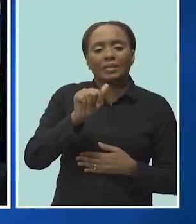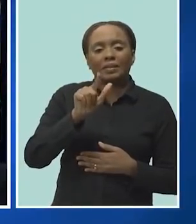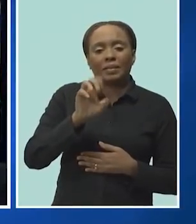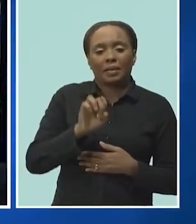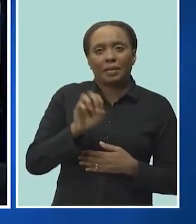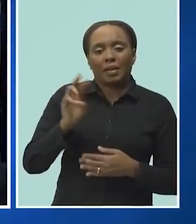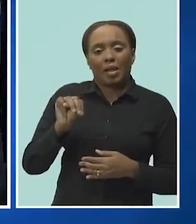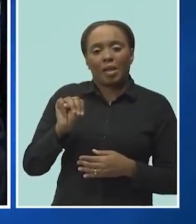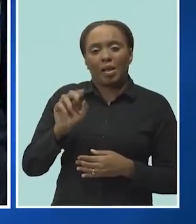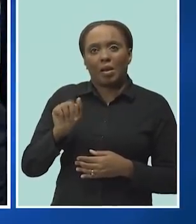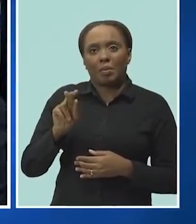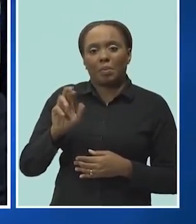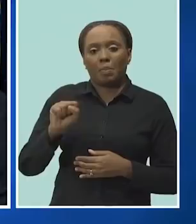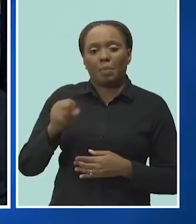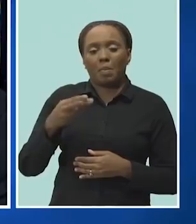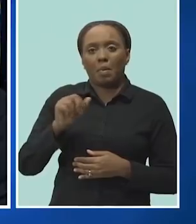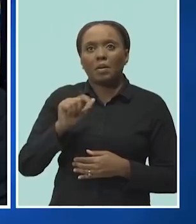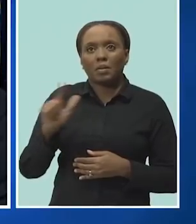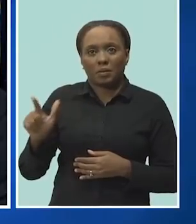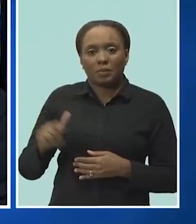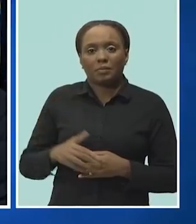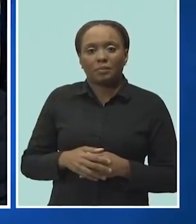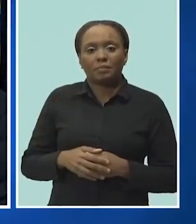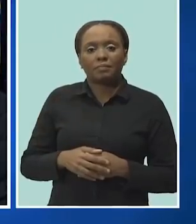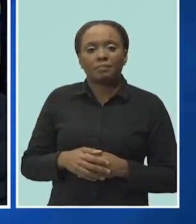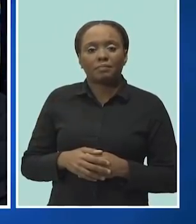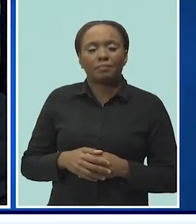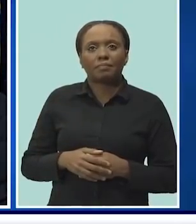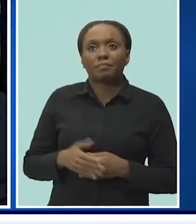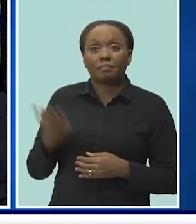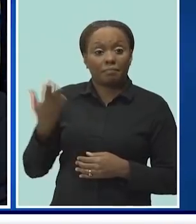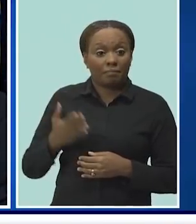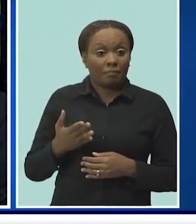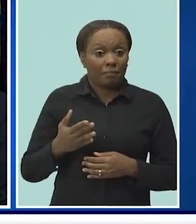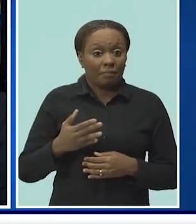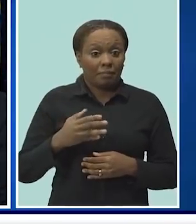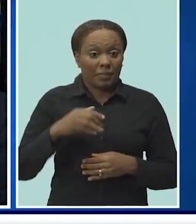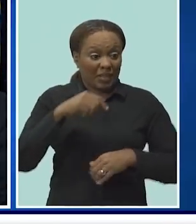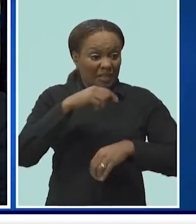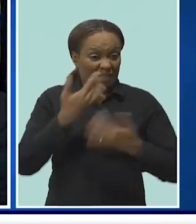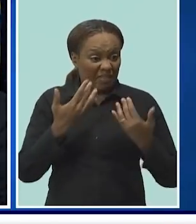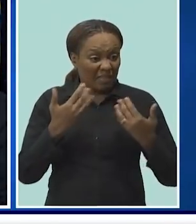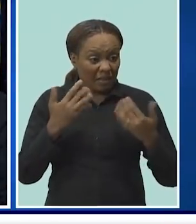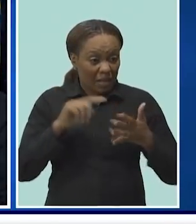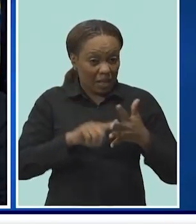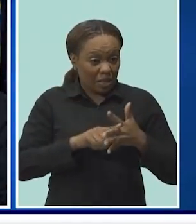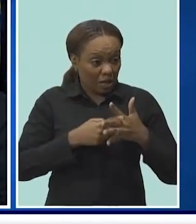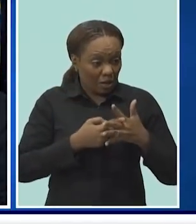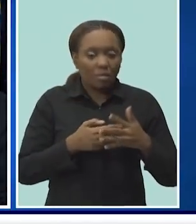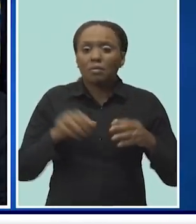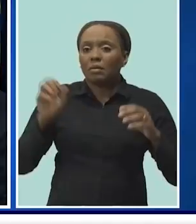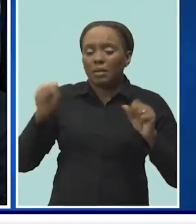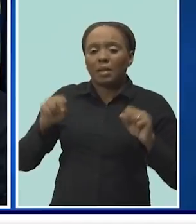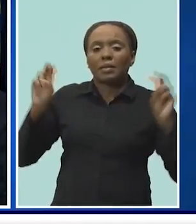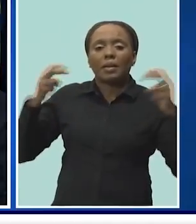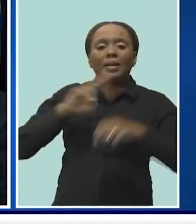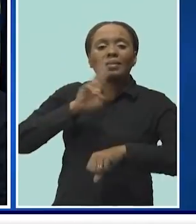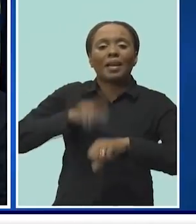evening to you. Good evening, Lisa. And the curfew weekend has started. Our national stay-at-home weekend has started.